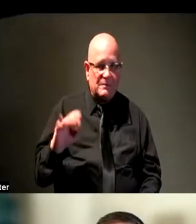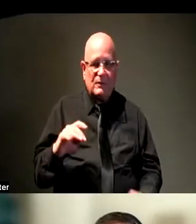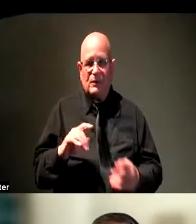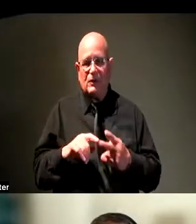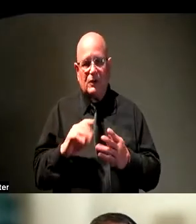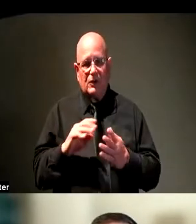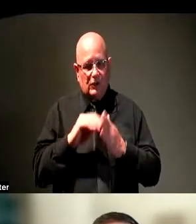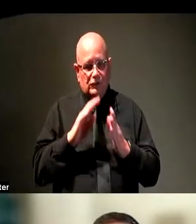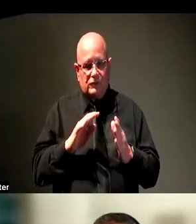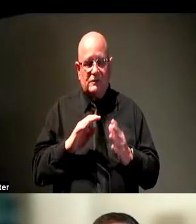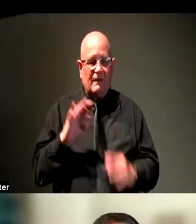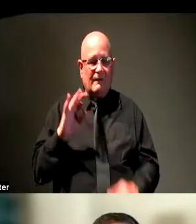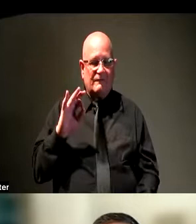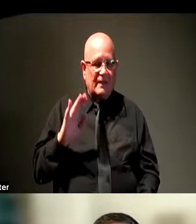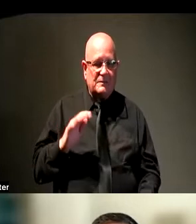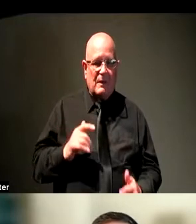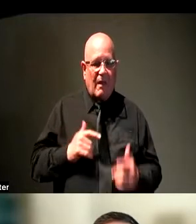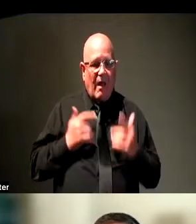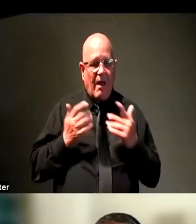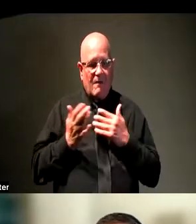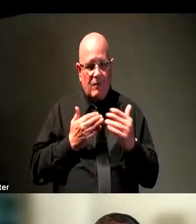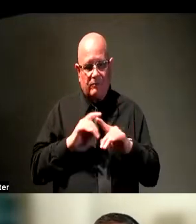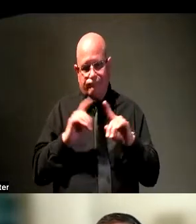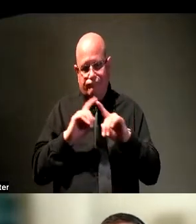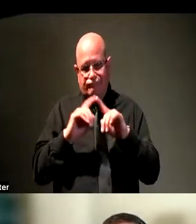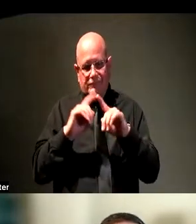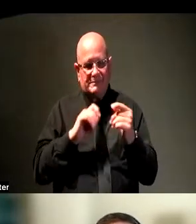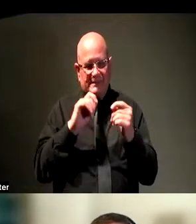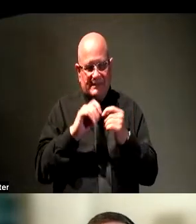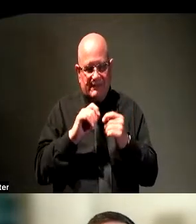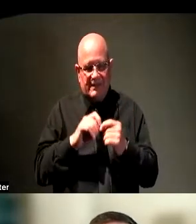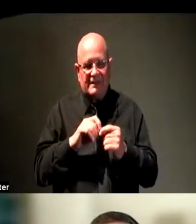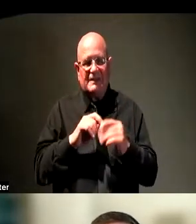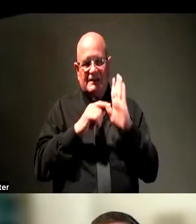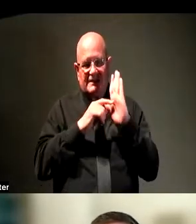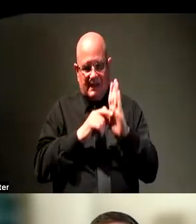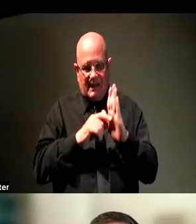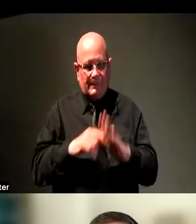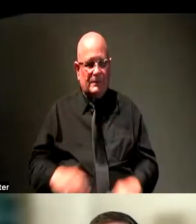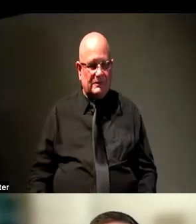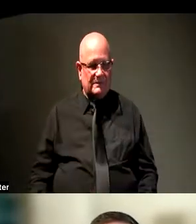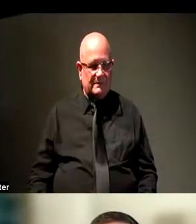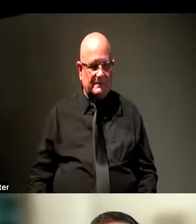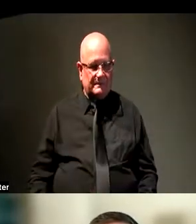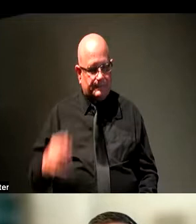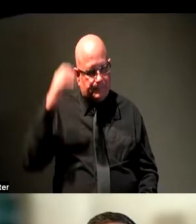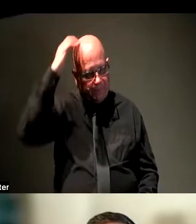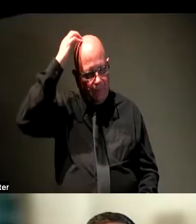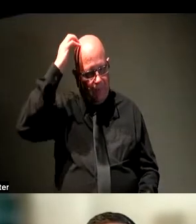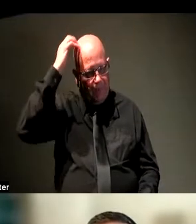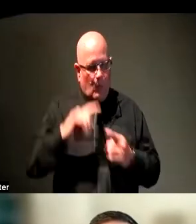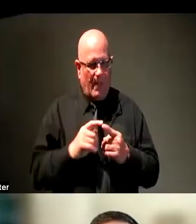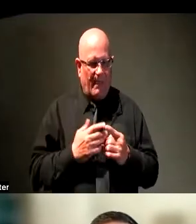Live, et cetera, et cetera. We'll talk about some specific examples here in just a moment. One of the things that I think